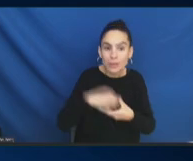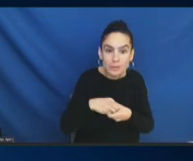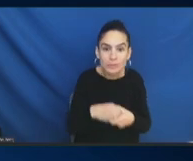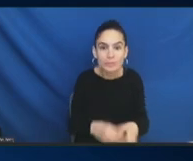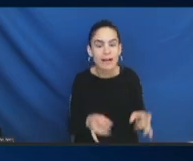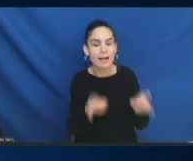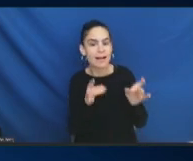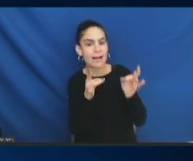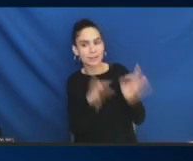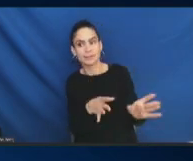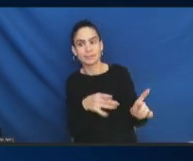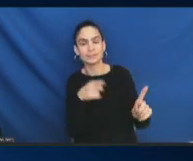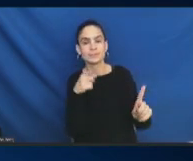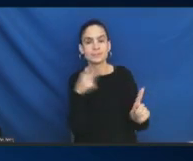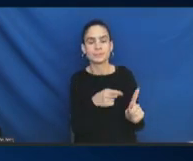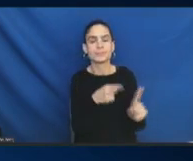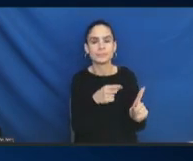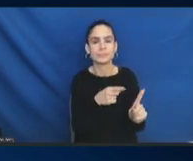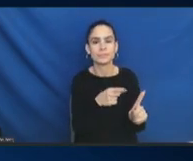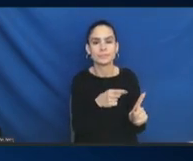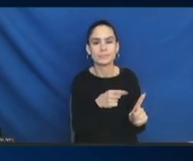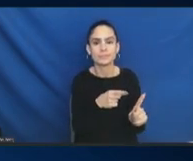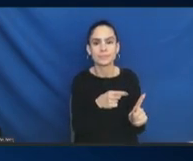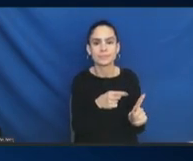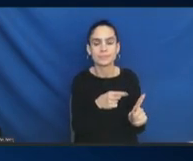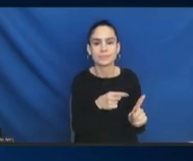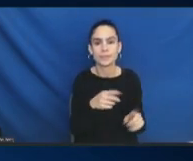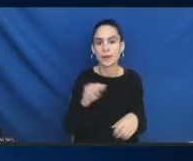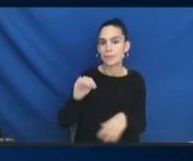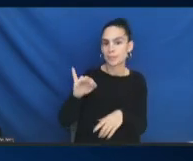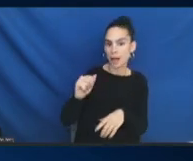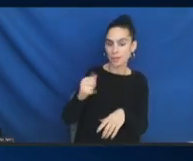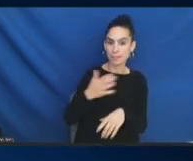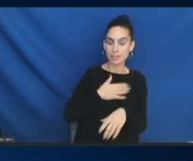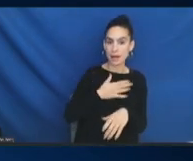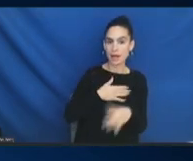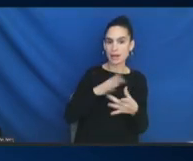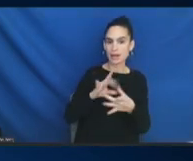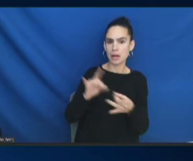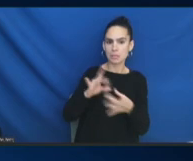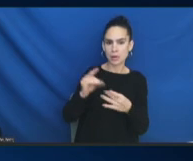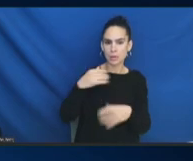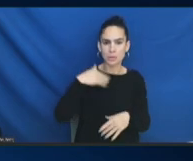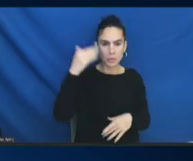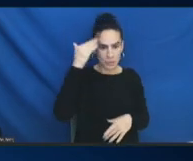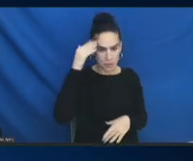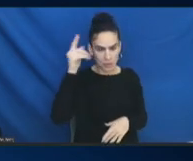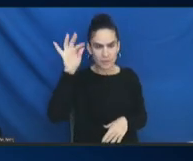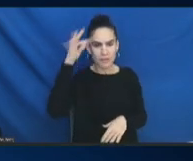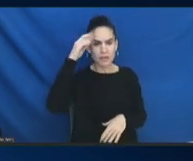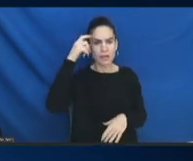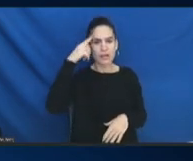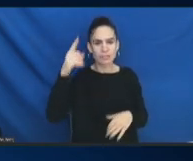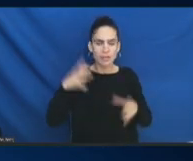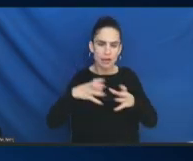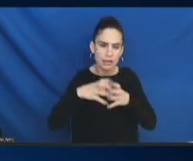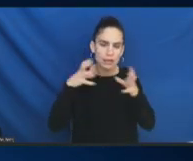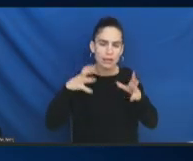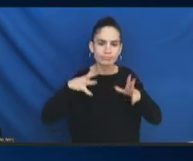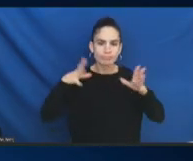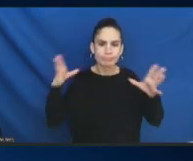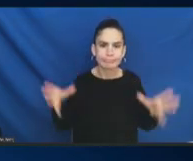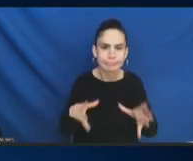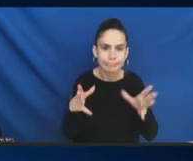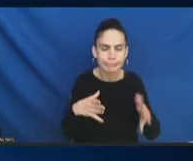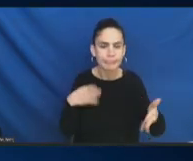Mia, the only comment I would make on this is I know that the federal government is getting a lot of push on anti-Asian hate given what's going around in the country.